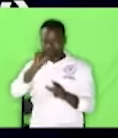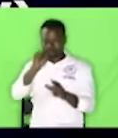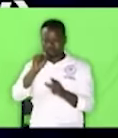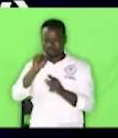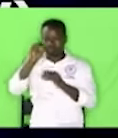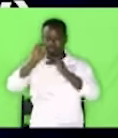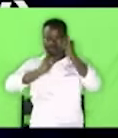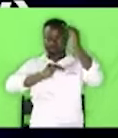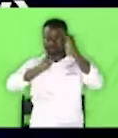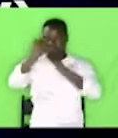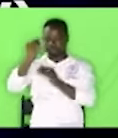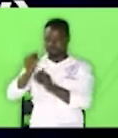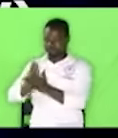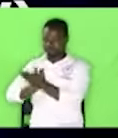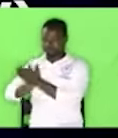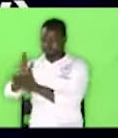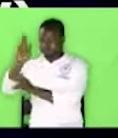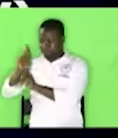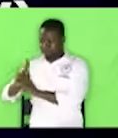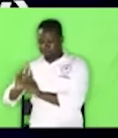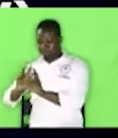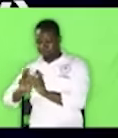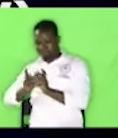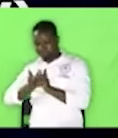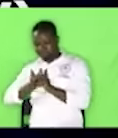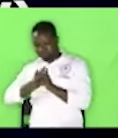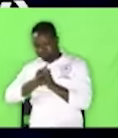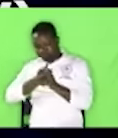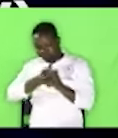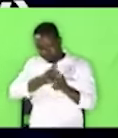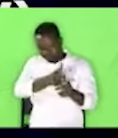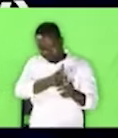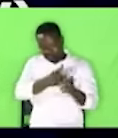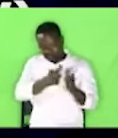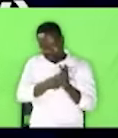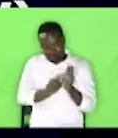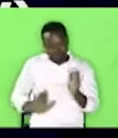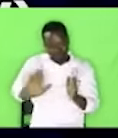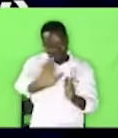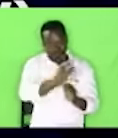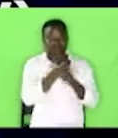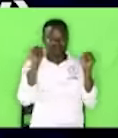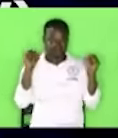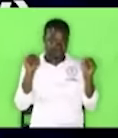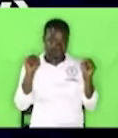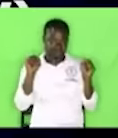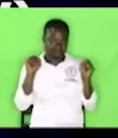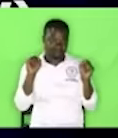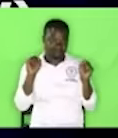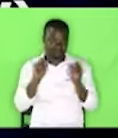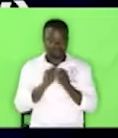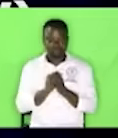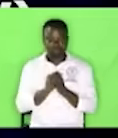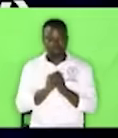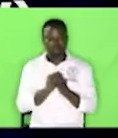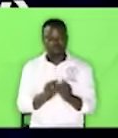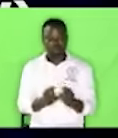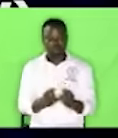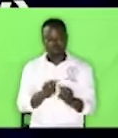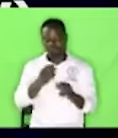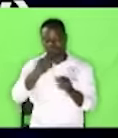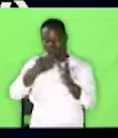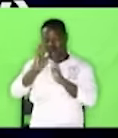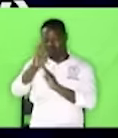The righteous run into it and they are safe. The name of the Lord.